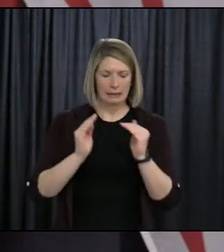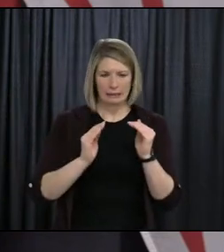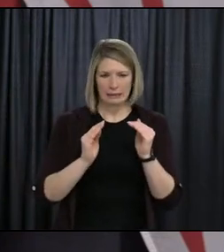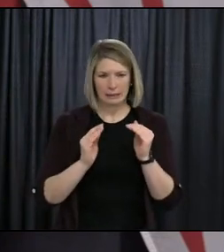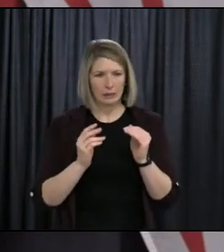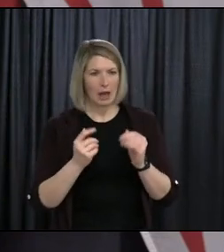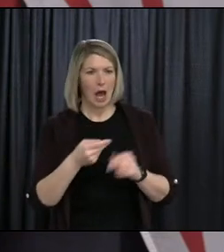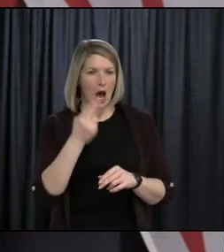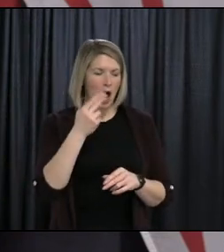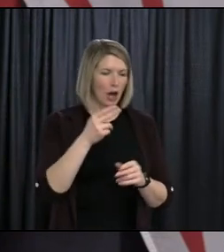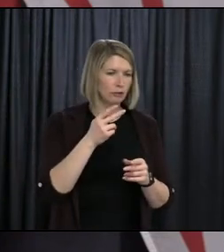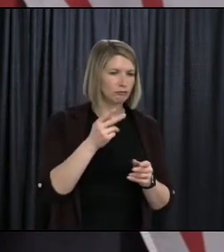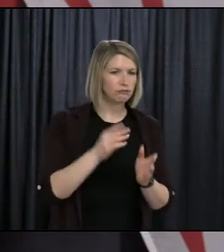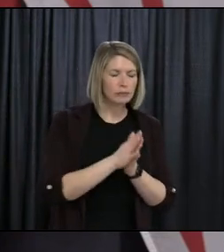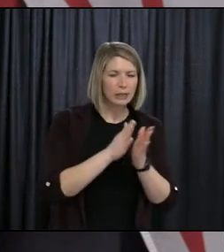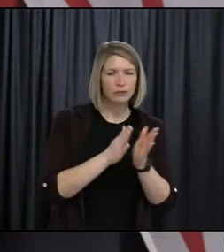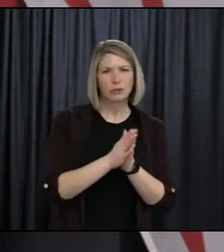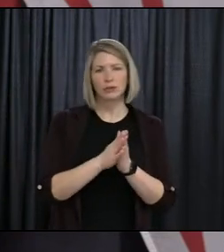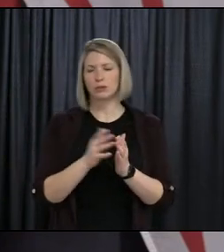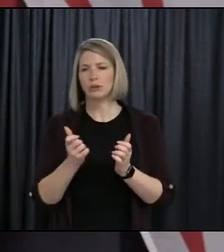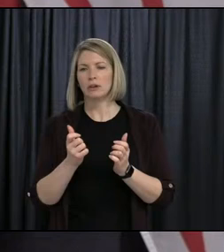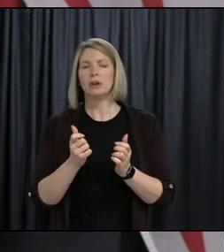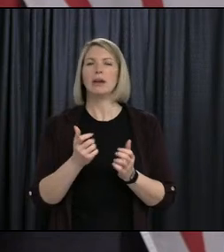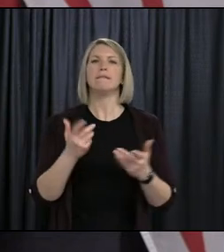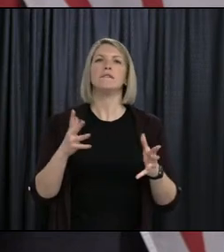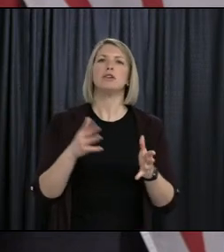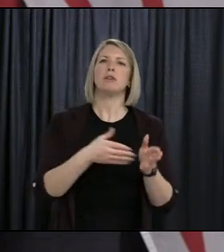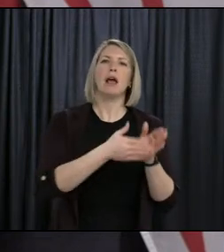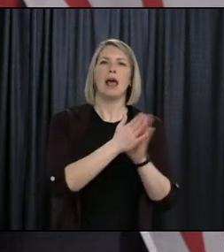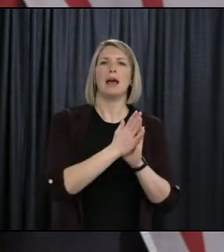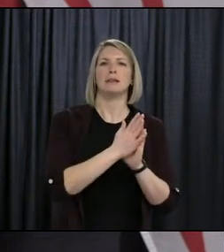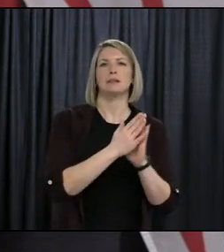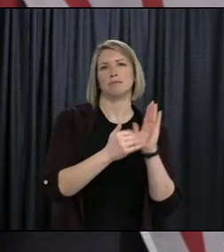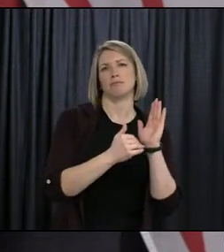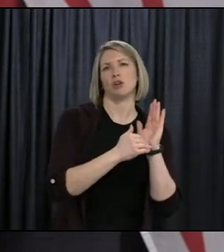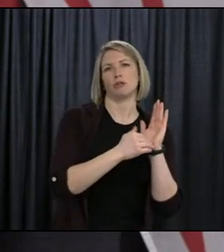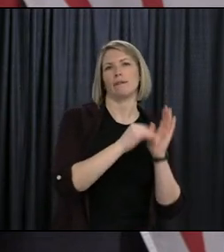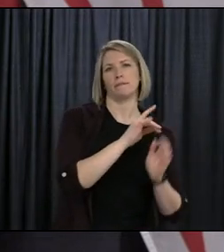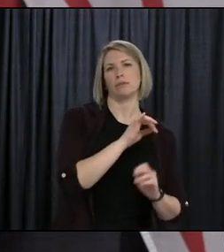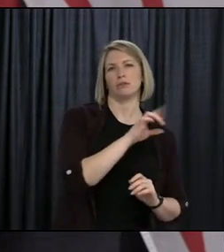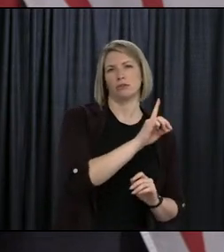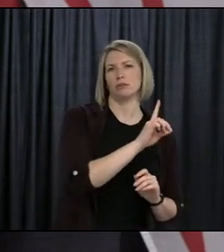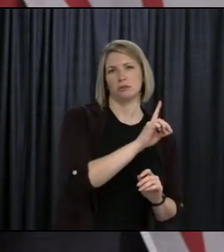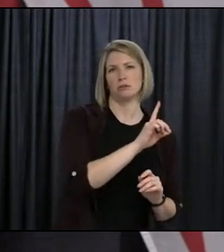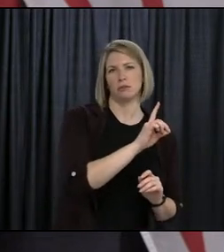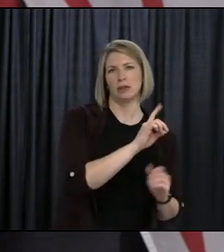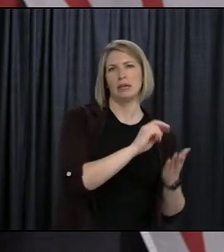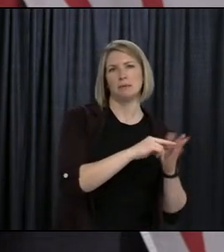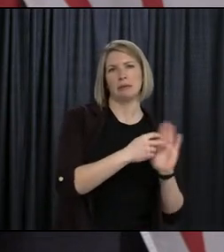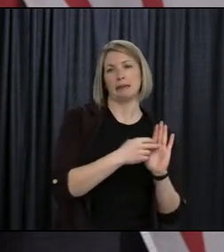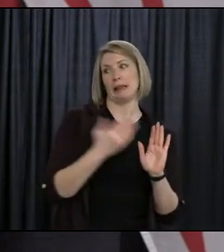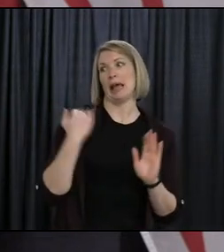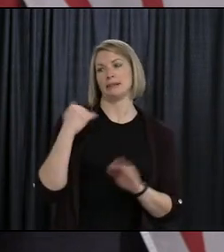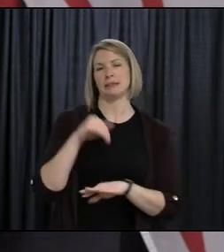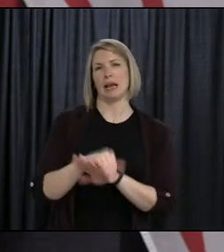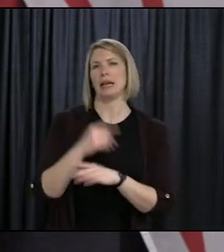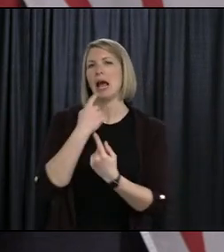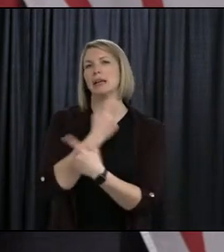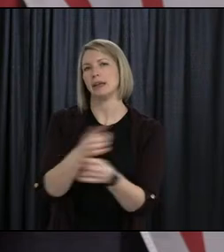Health have provided some guidance to us on this, and it resulted in the announcement last night.